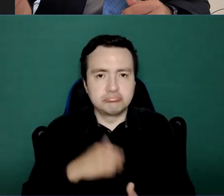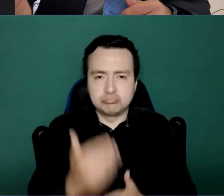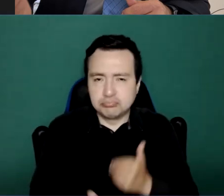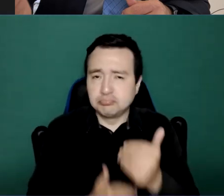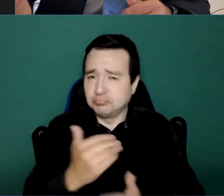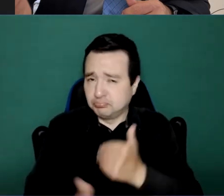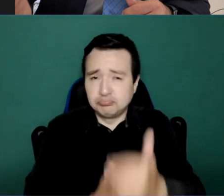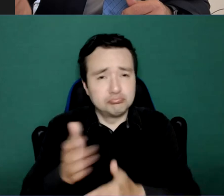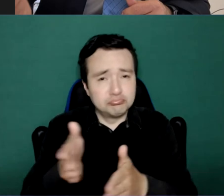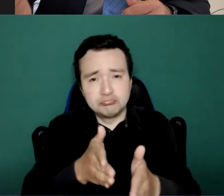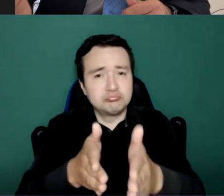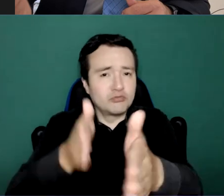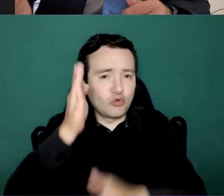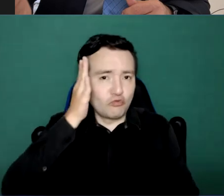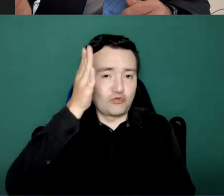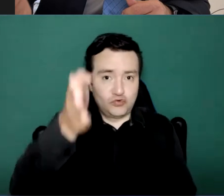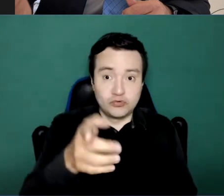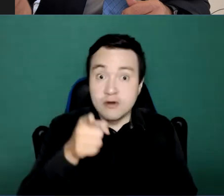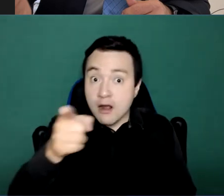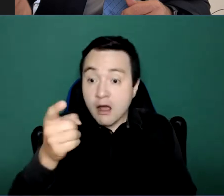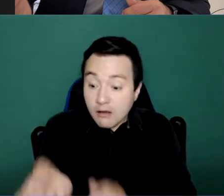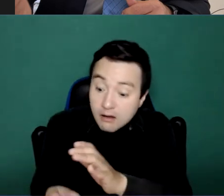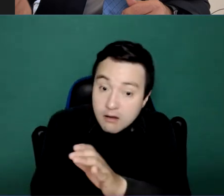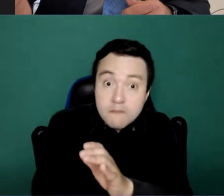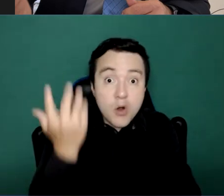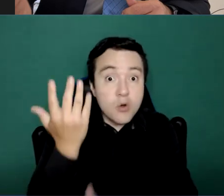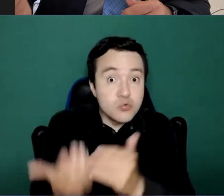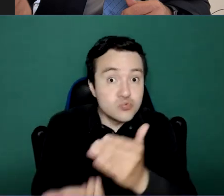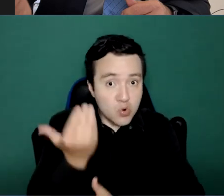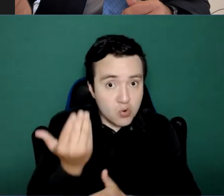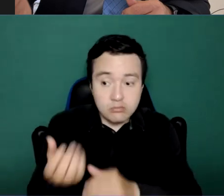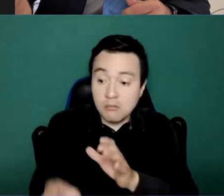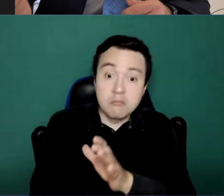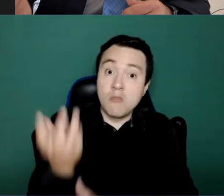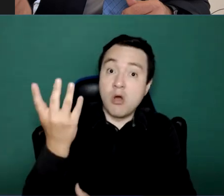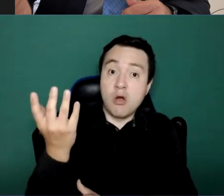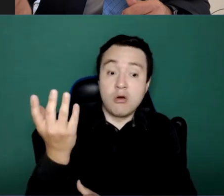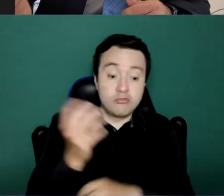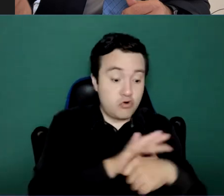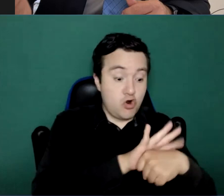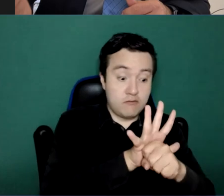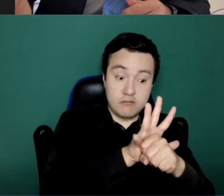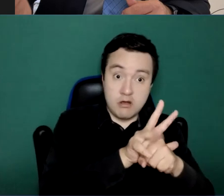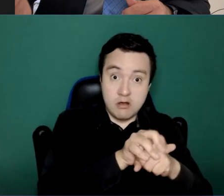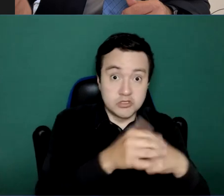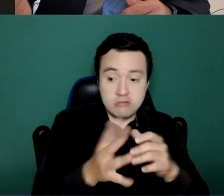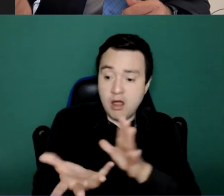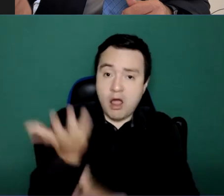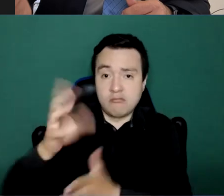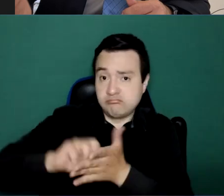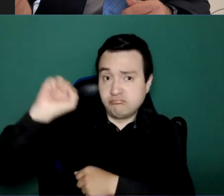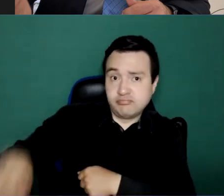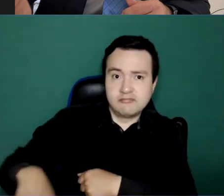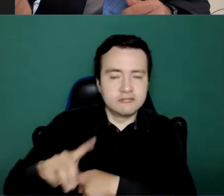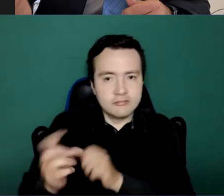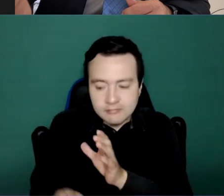the digital platform, the helplines and just so many more things that we learned today and also the importance